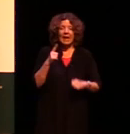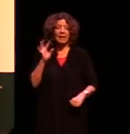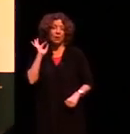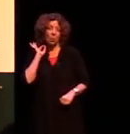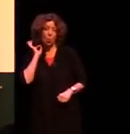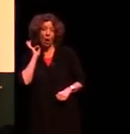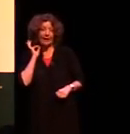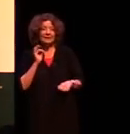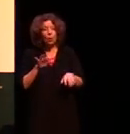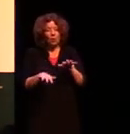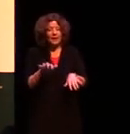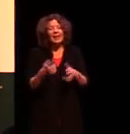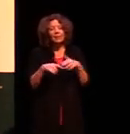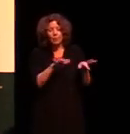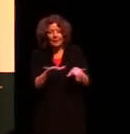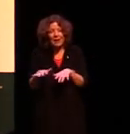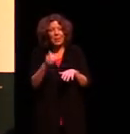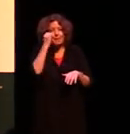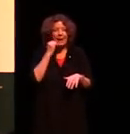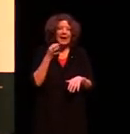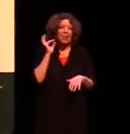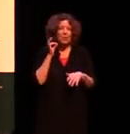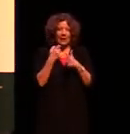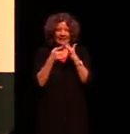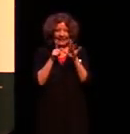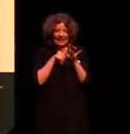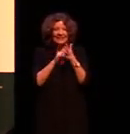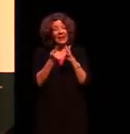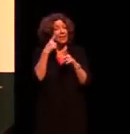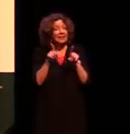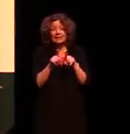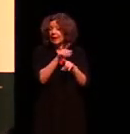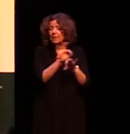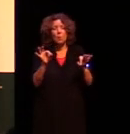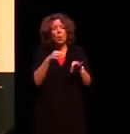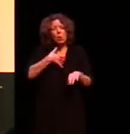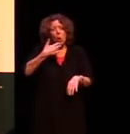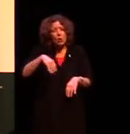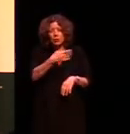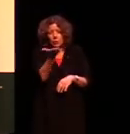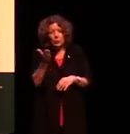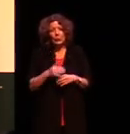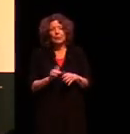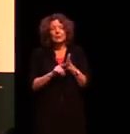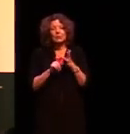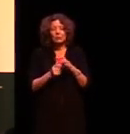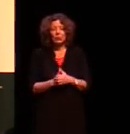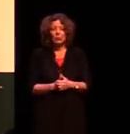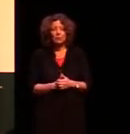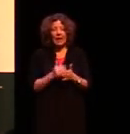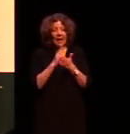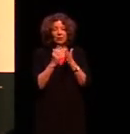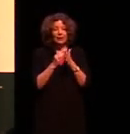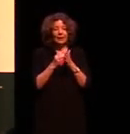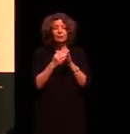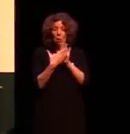white keys. And I think it's a beautiful saying. It wouldn't hurt you to use